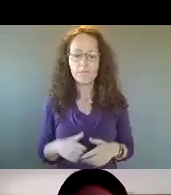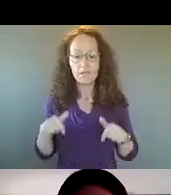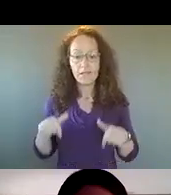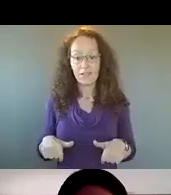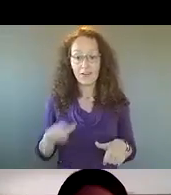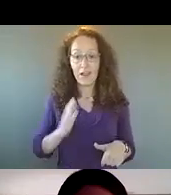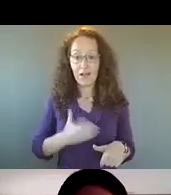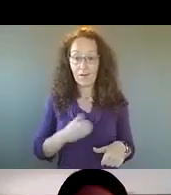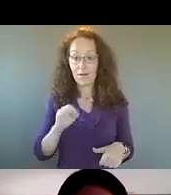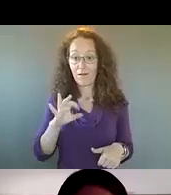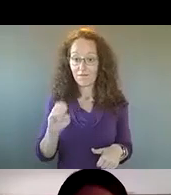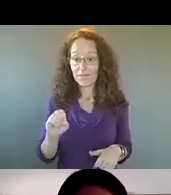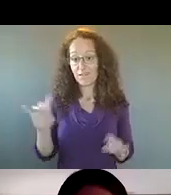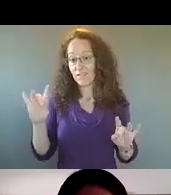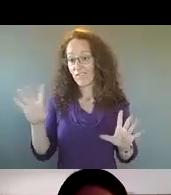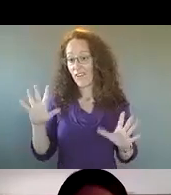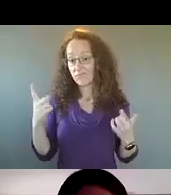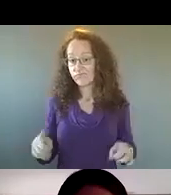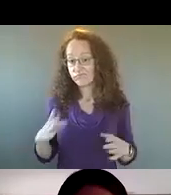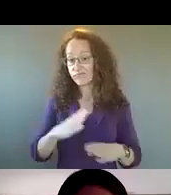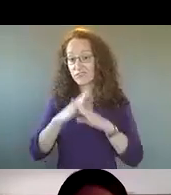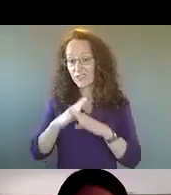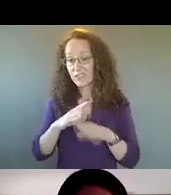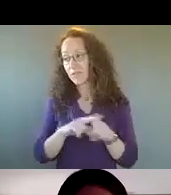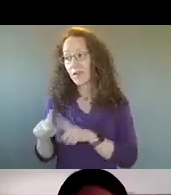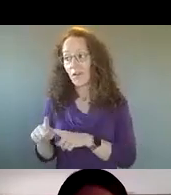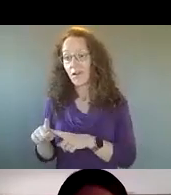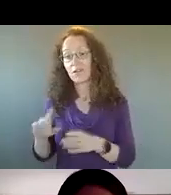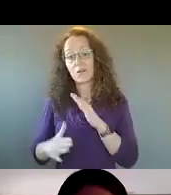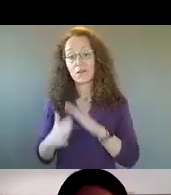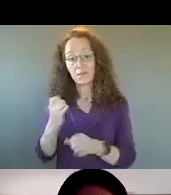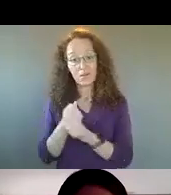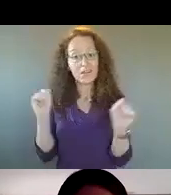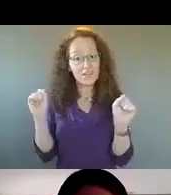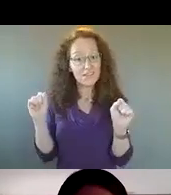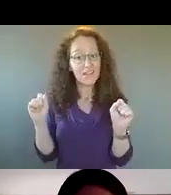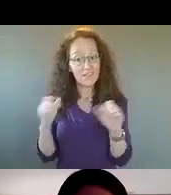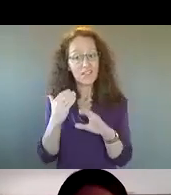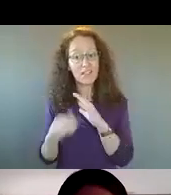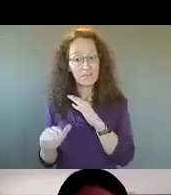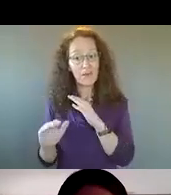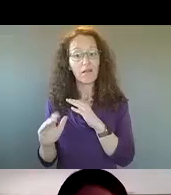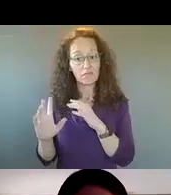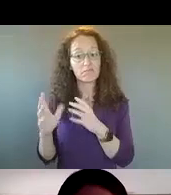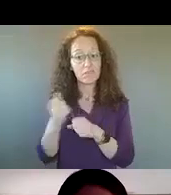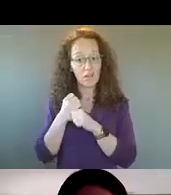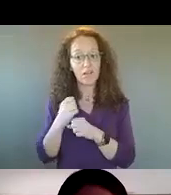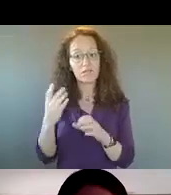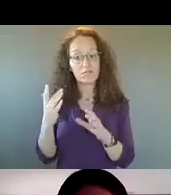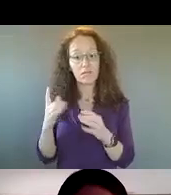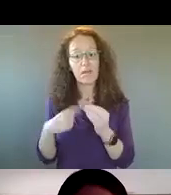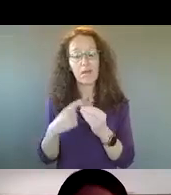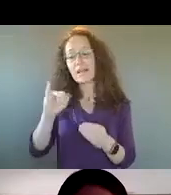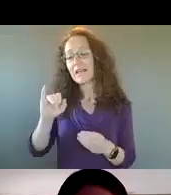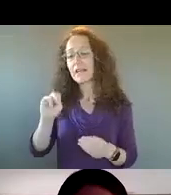Violence Prevention, um, but also we're submitted to the community safety email are, um, around the interrupters.